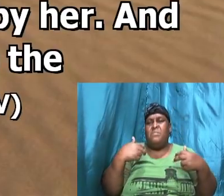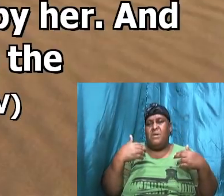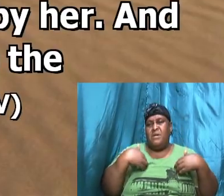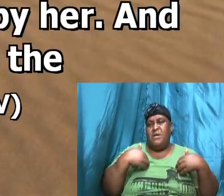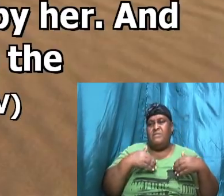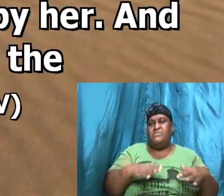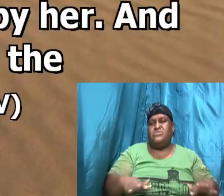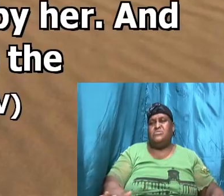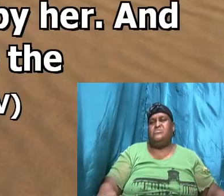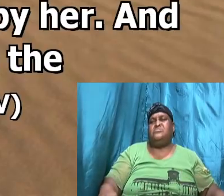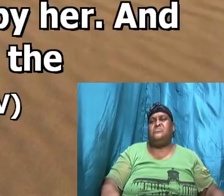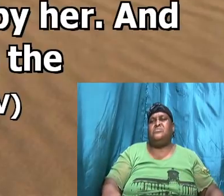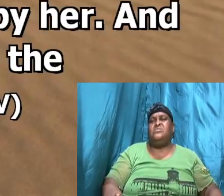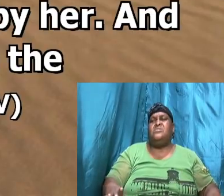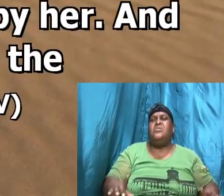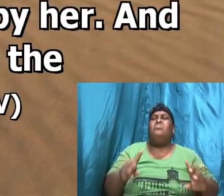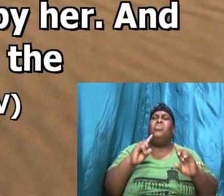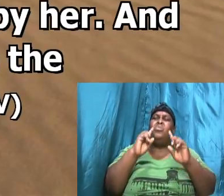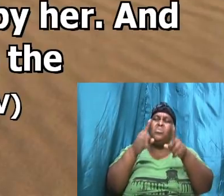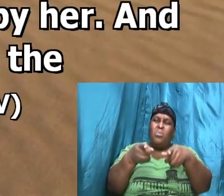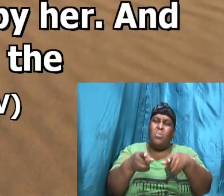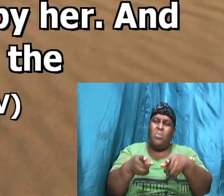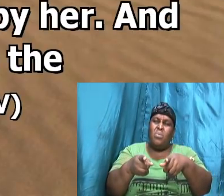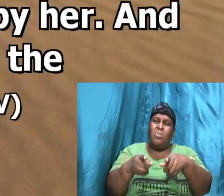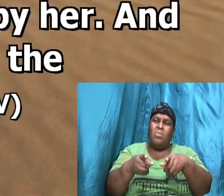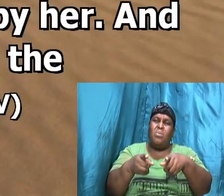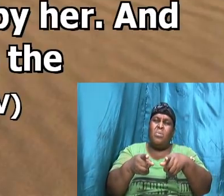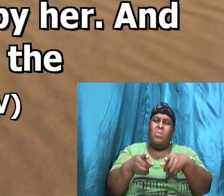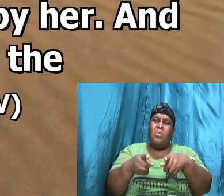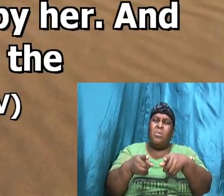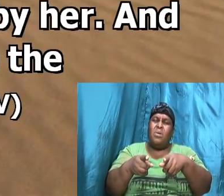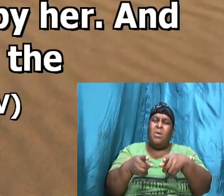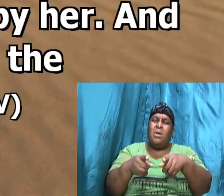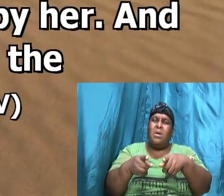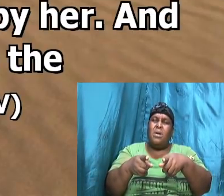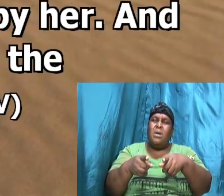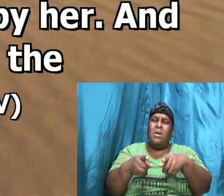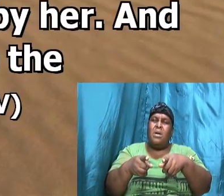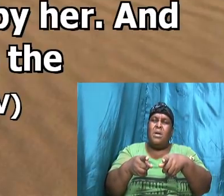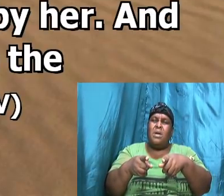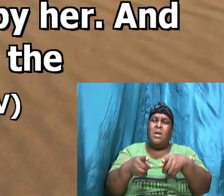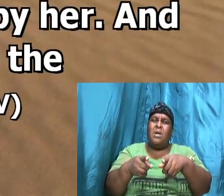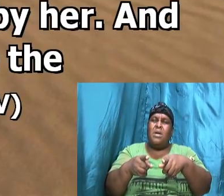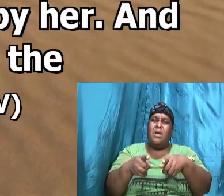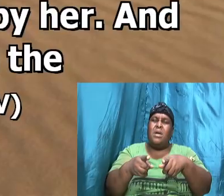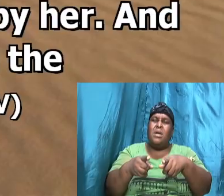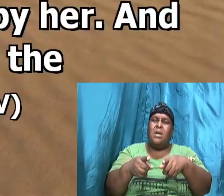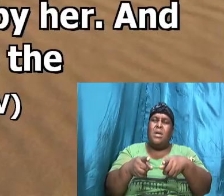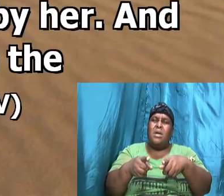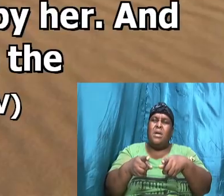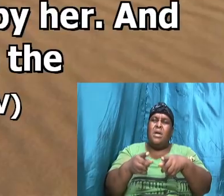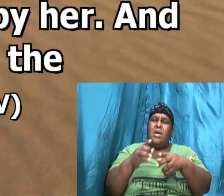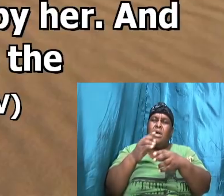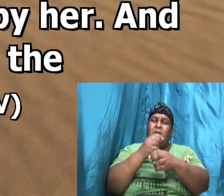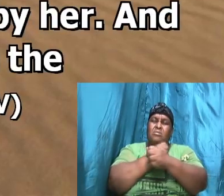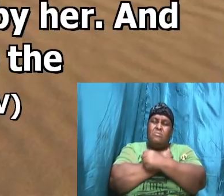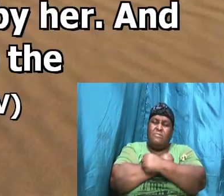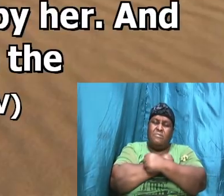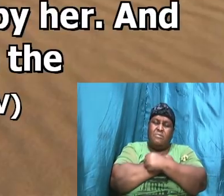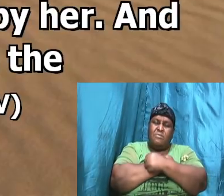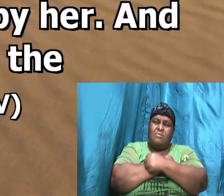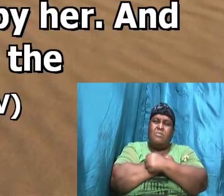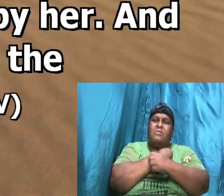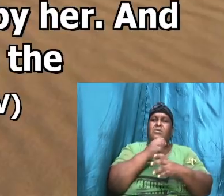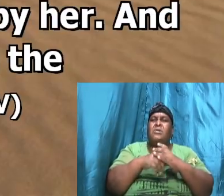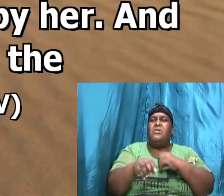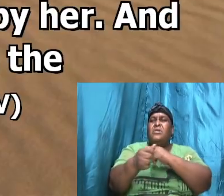maid. It may be that I may obtain children by her. And Abram harkened unto